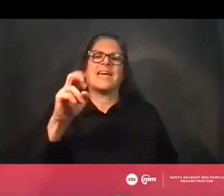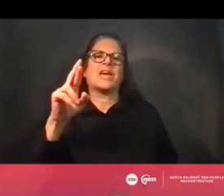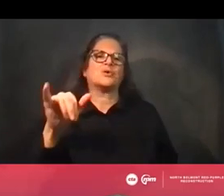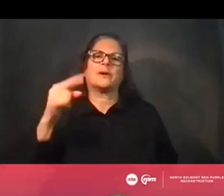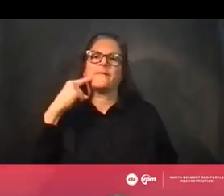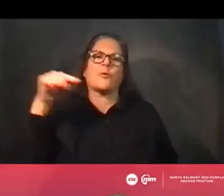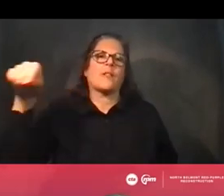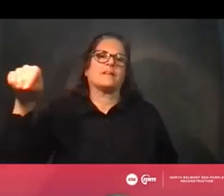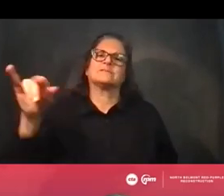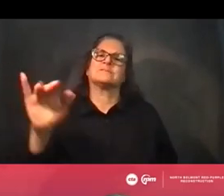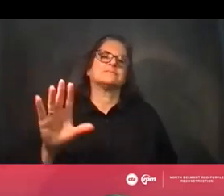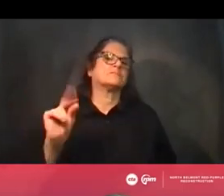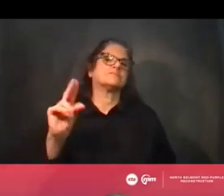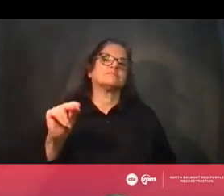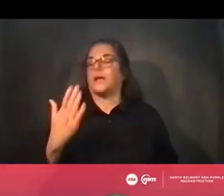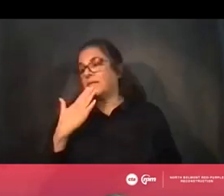All right. Thanks, Don.